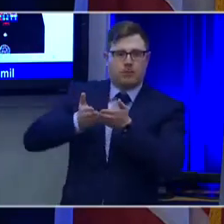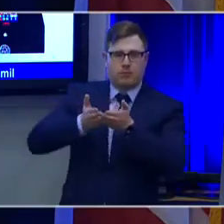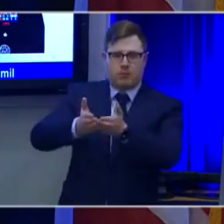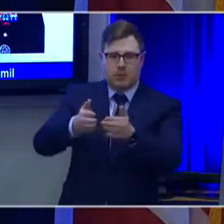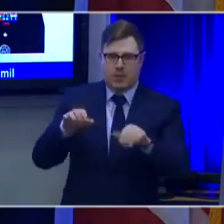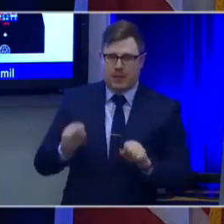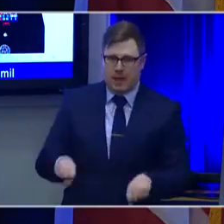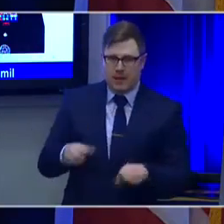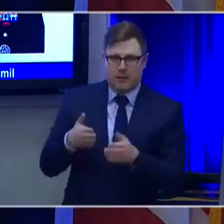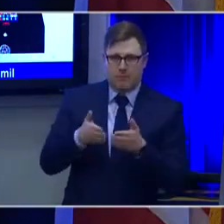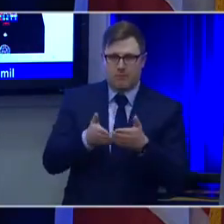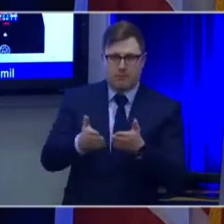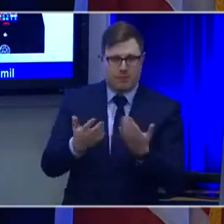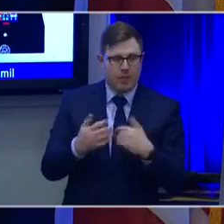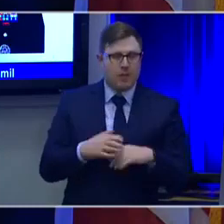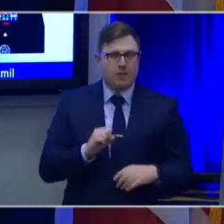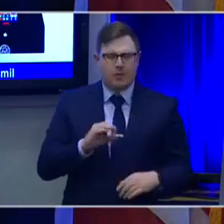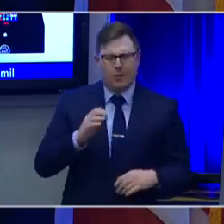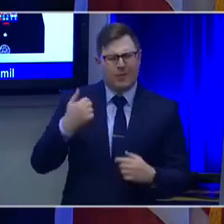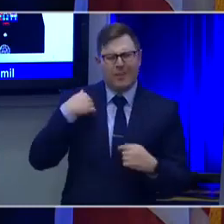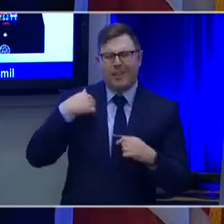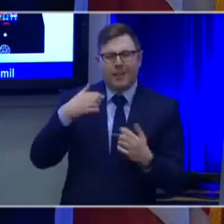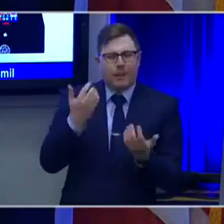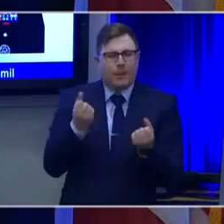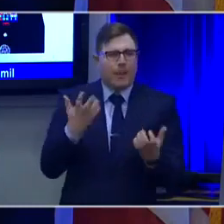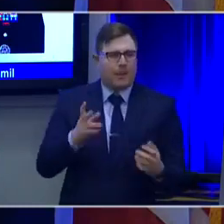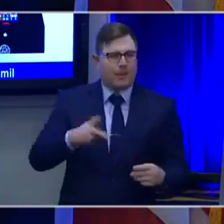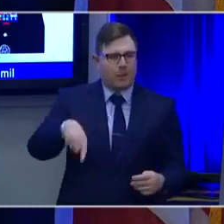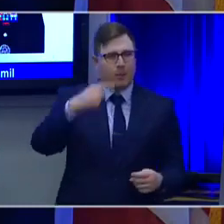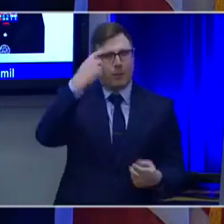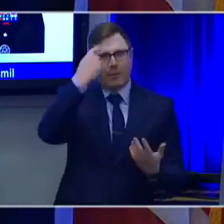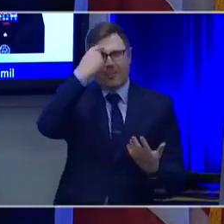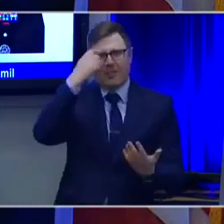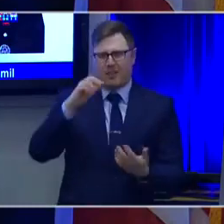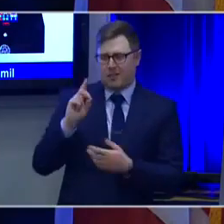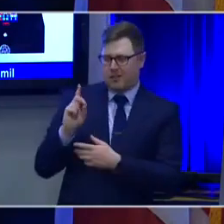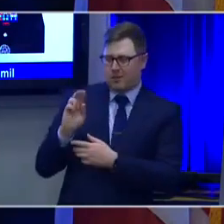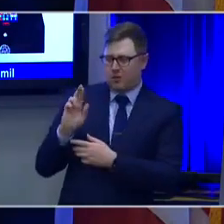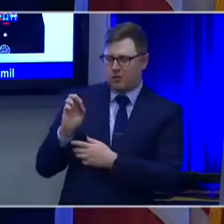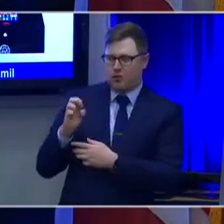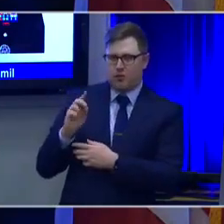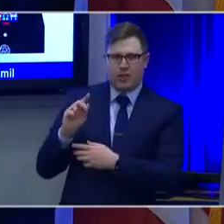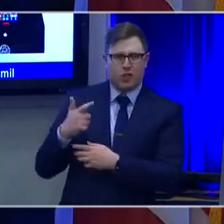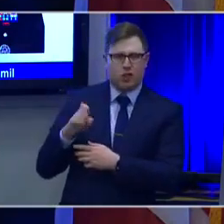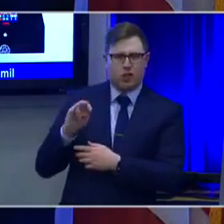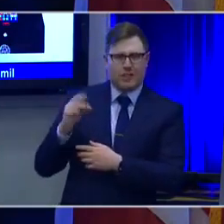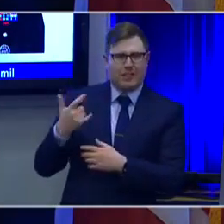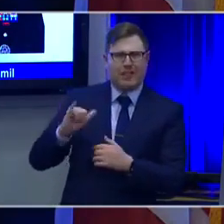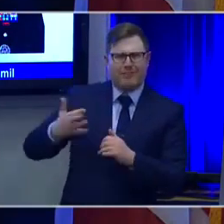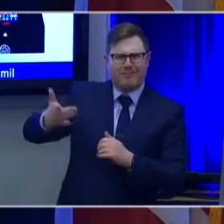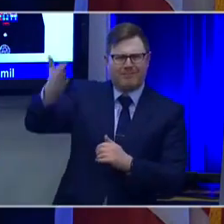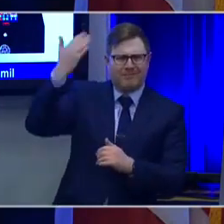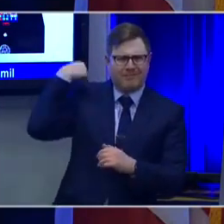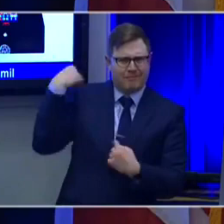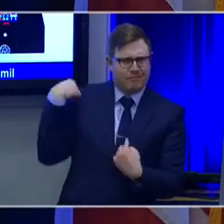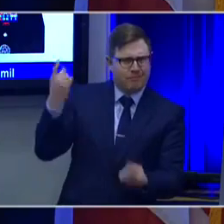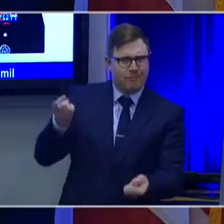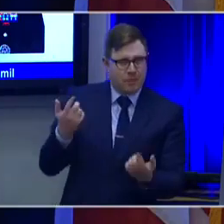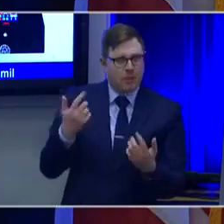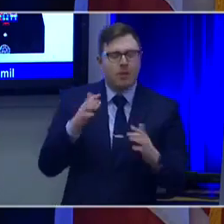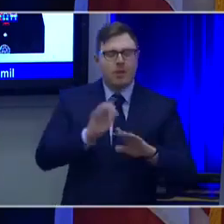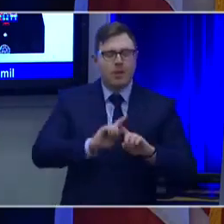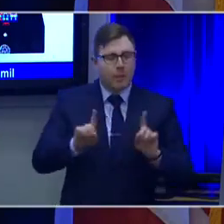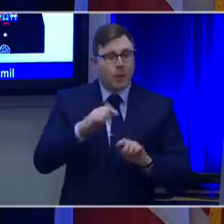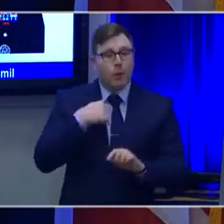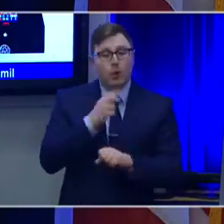1800s. So don't tell me this is new, new. But we're using artificial intelligence to